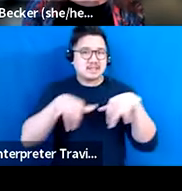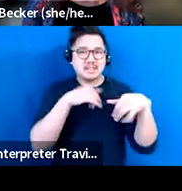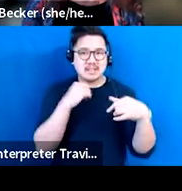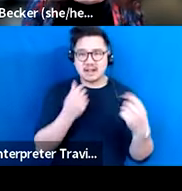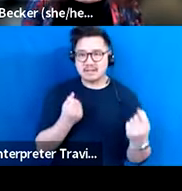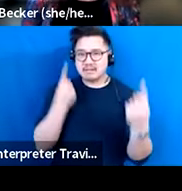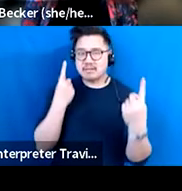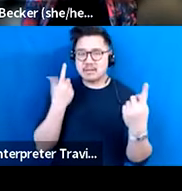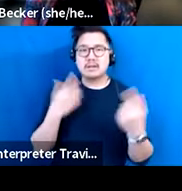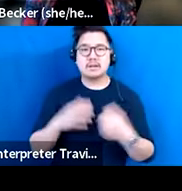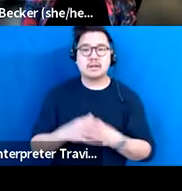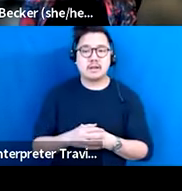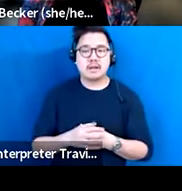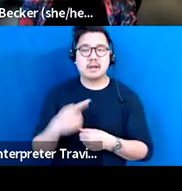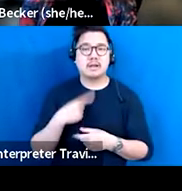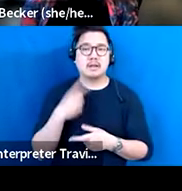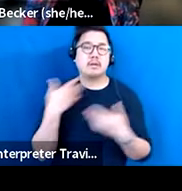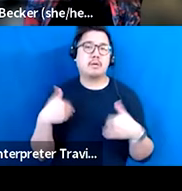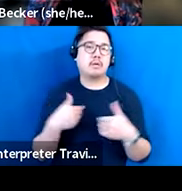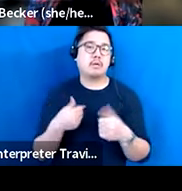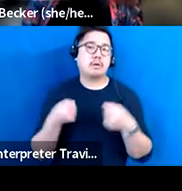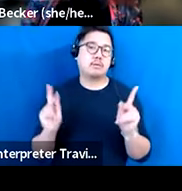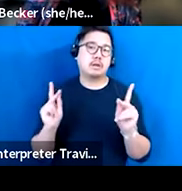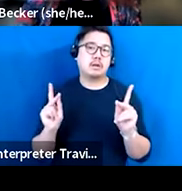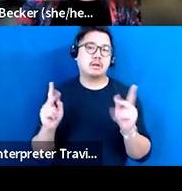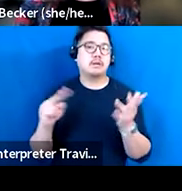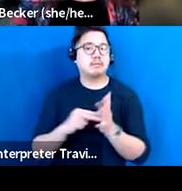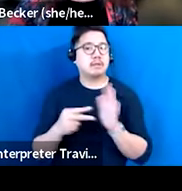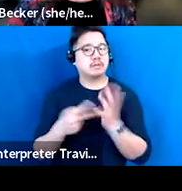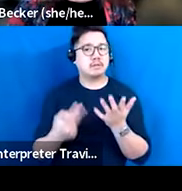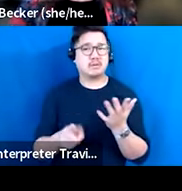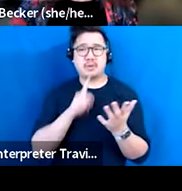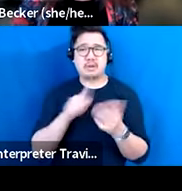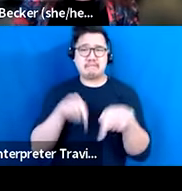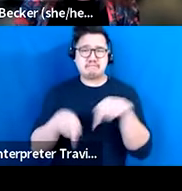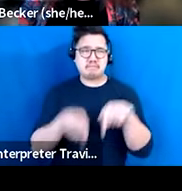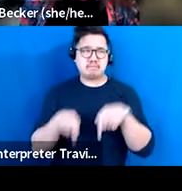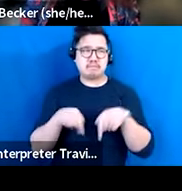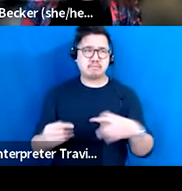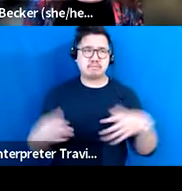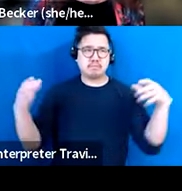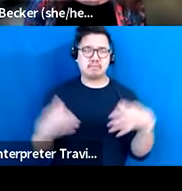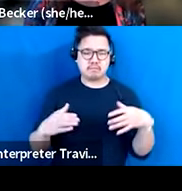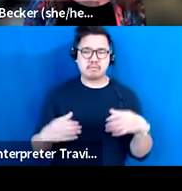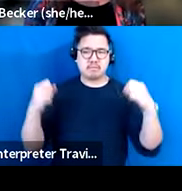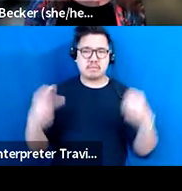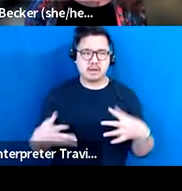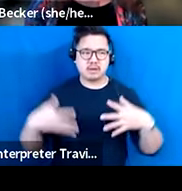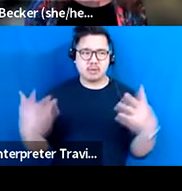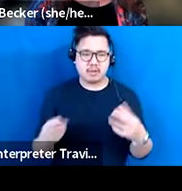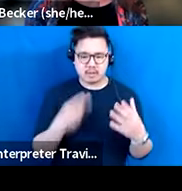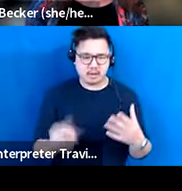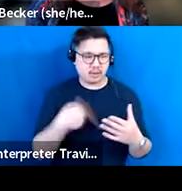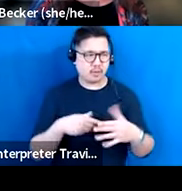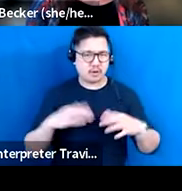think that there's an opportunity just to like, honestly take it back to the basics and figure out like, what the hell are we all trying to do